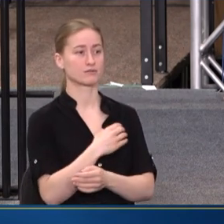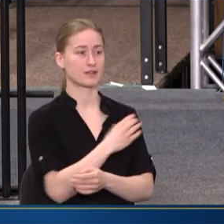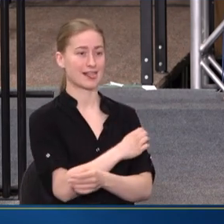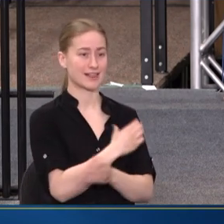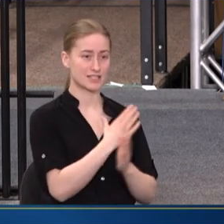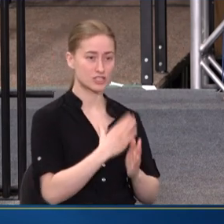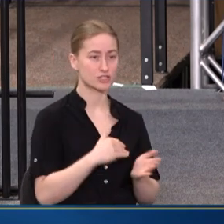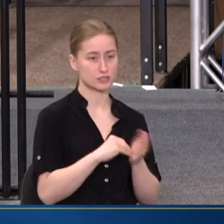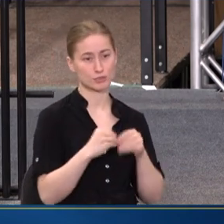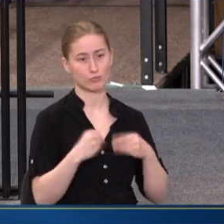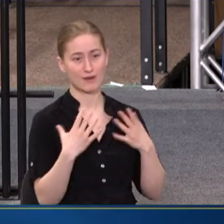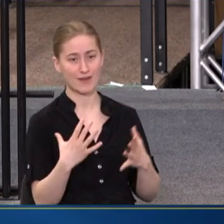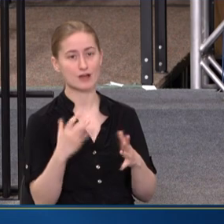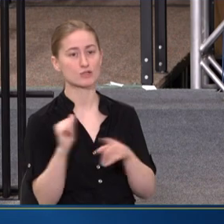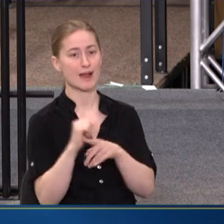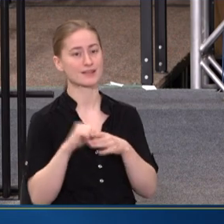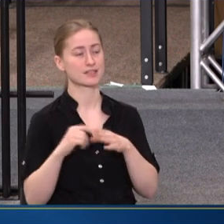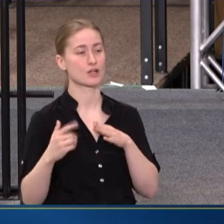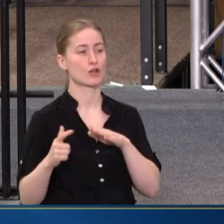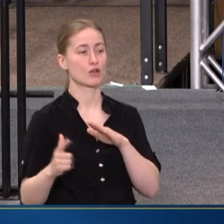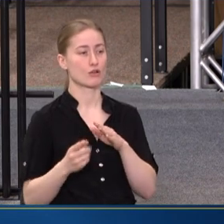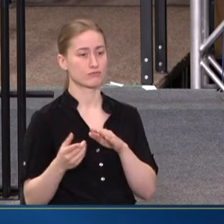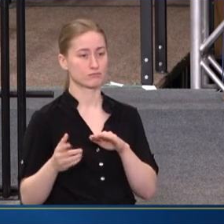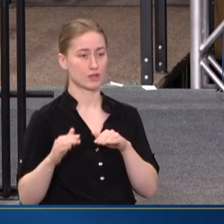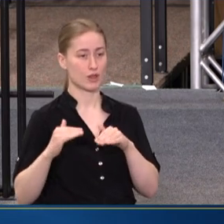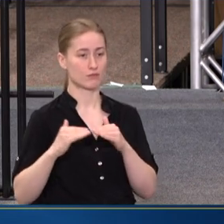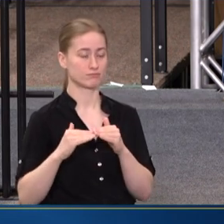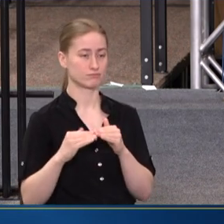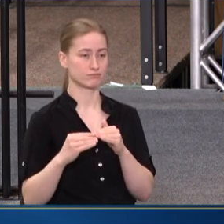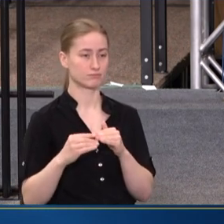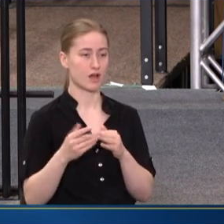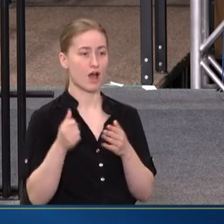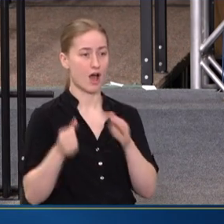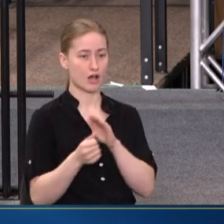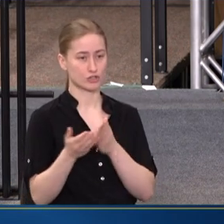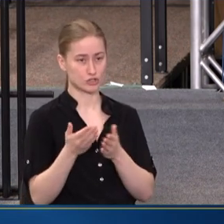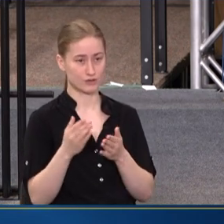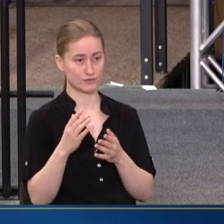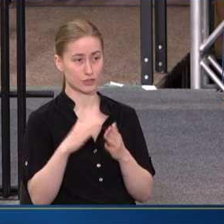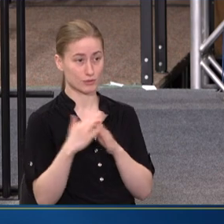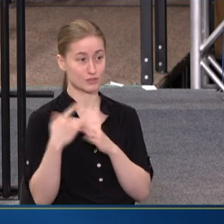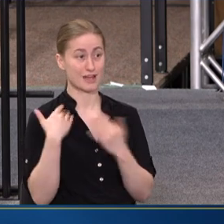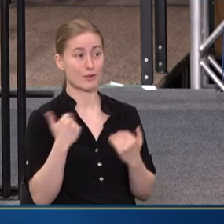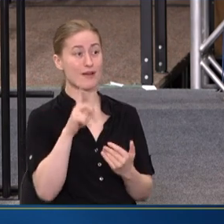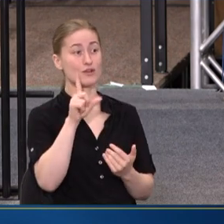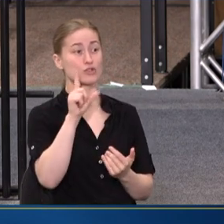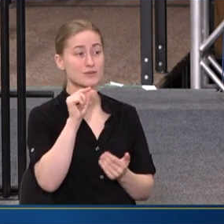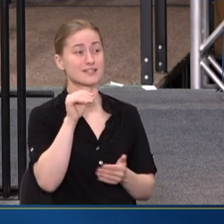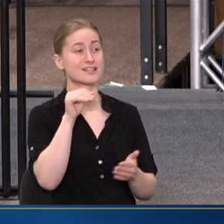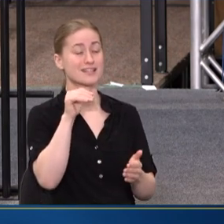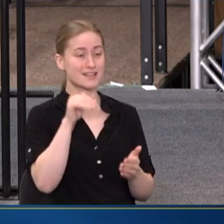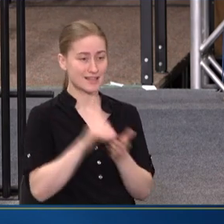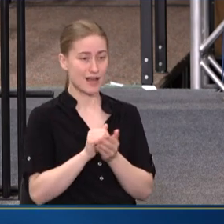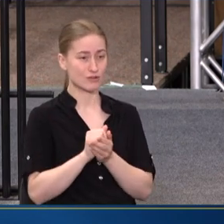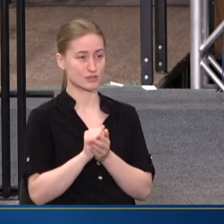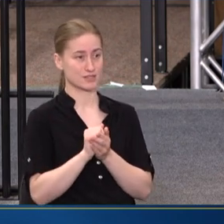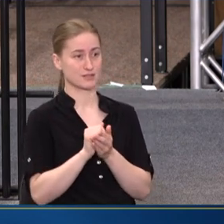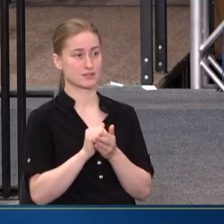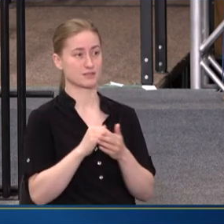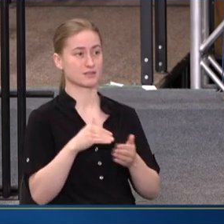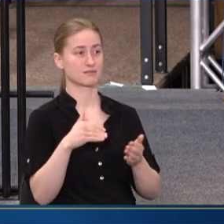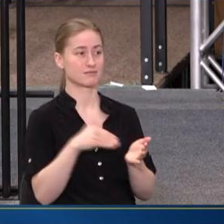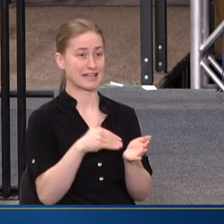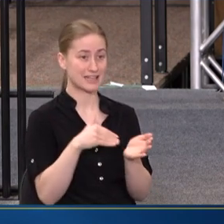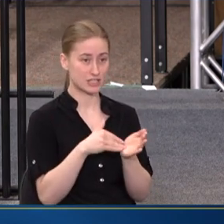NEED COMMUNITIES. AS A CONSEQUENCE, TODAY WE HAVE 20,000 CLINICIANS. PRACTICING IN HIGH NEED COMMUNITIES THANKS TO THE